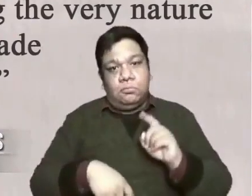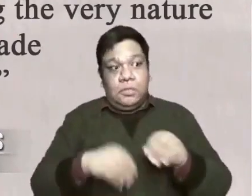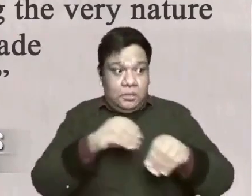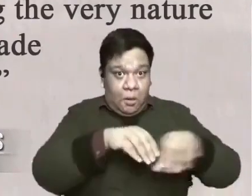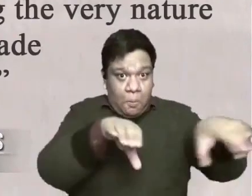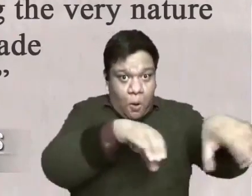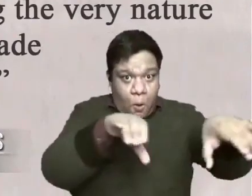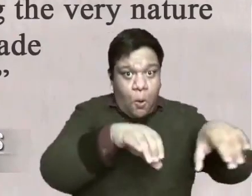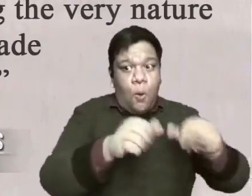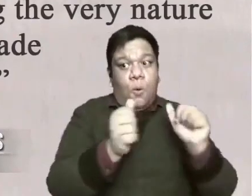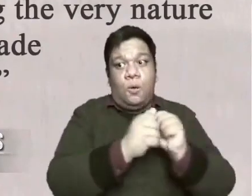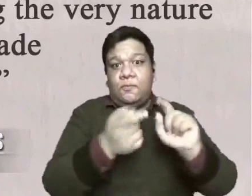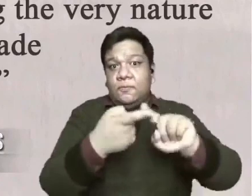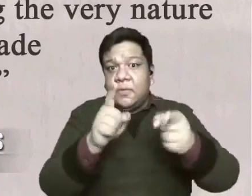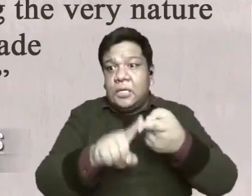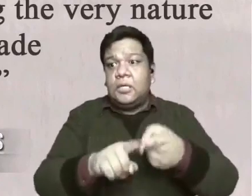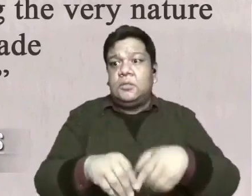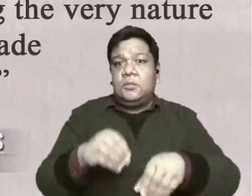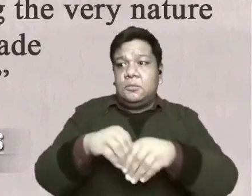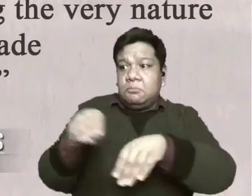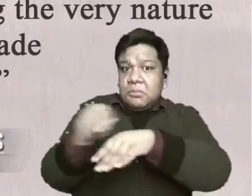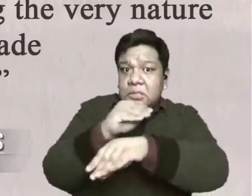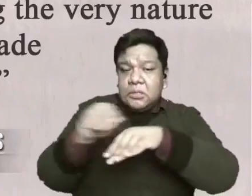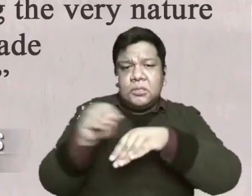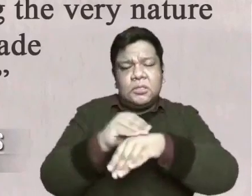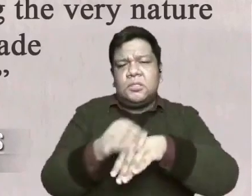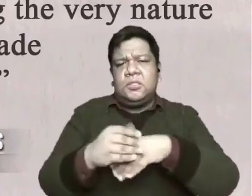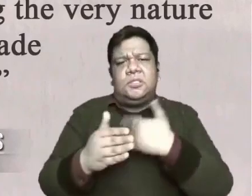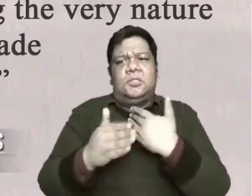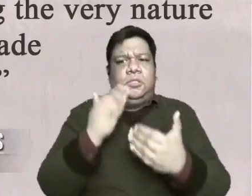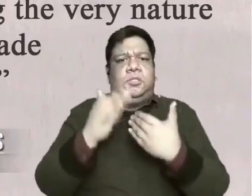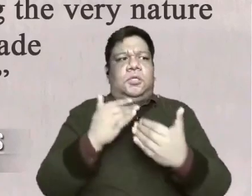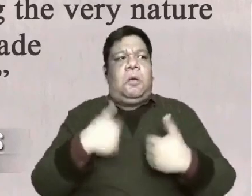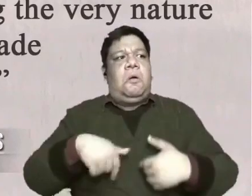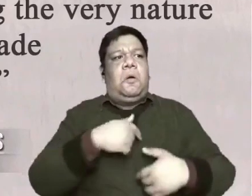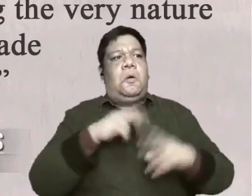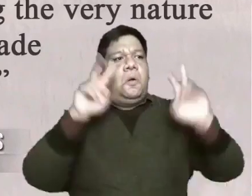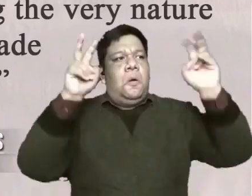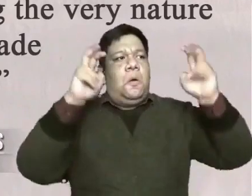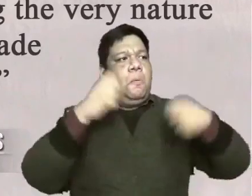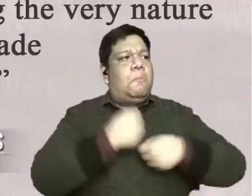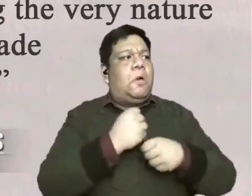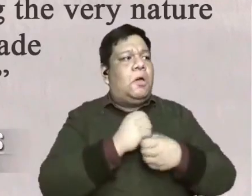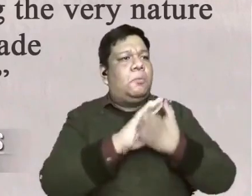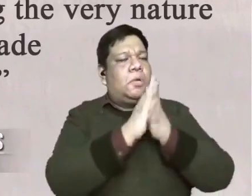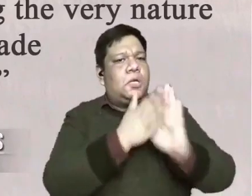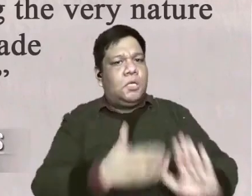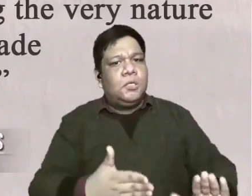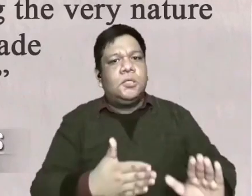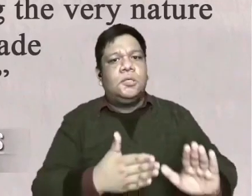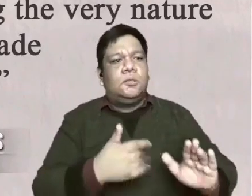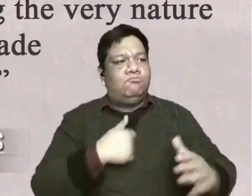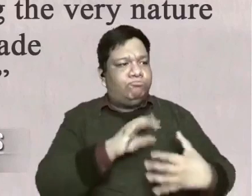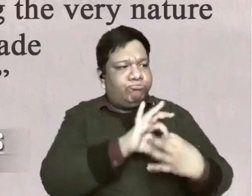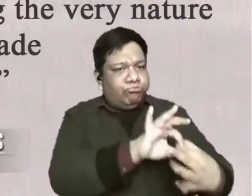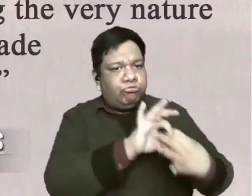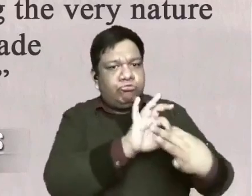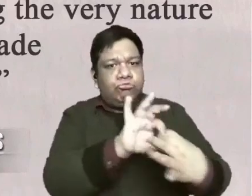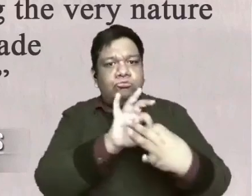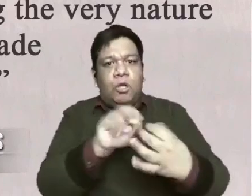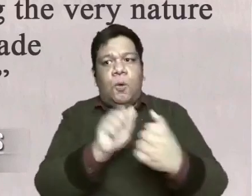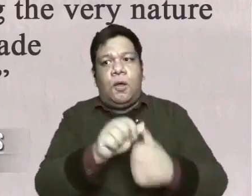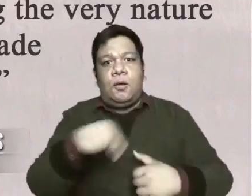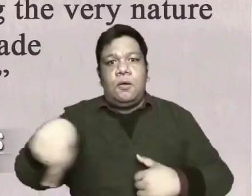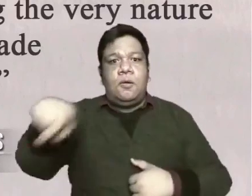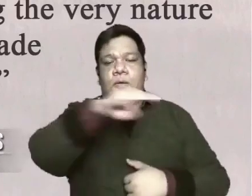workplace or with our friends or in the ministries you know we are peacemakers when we work out our own relationship